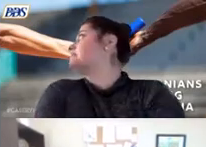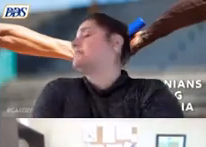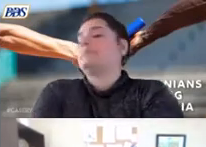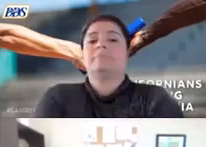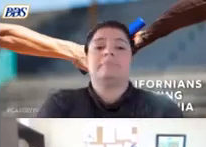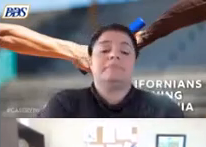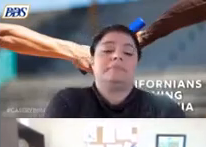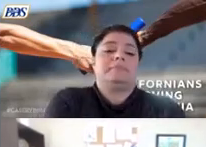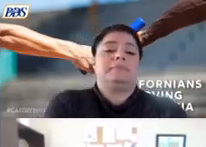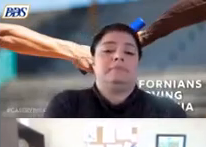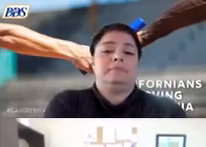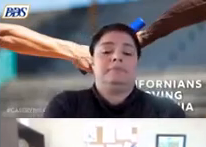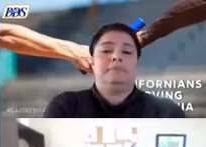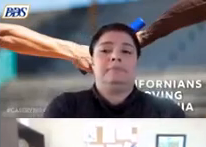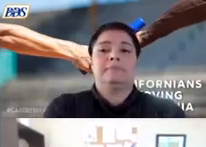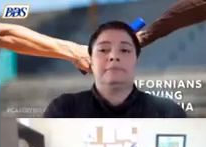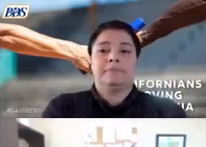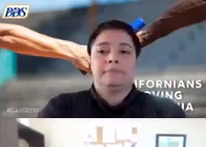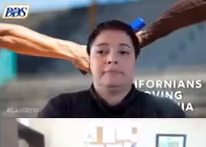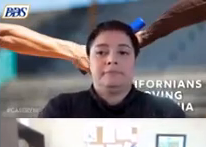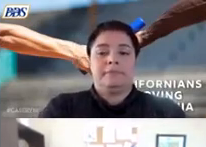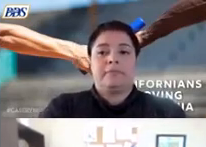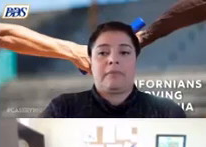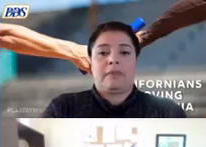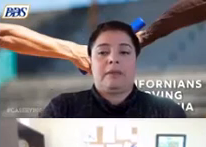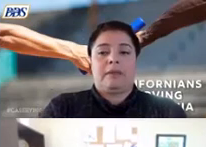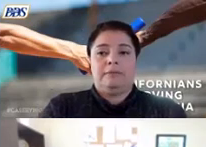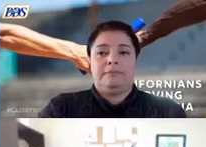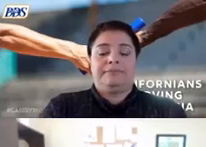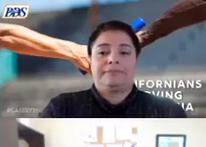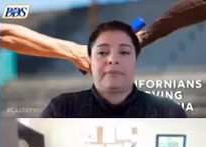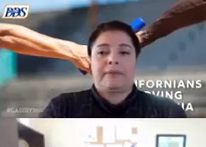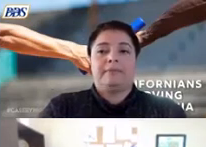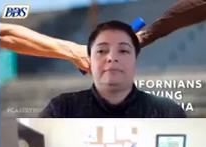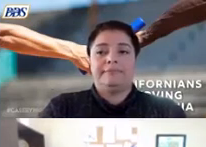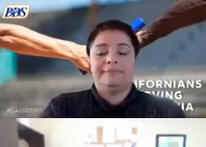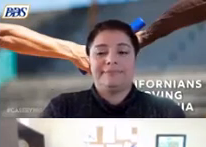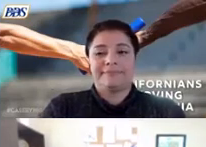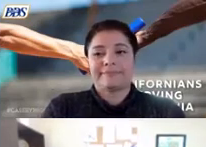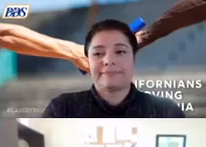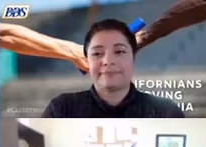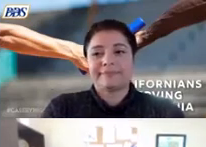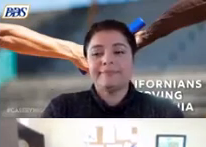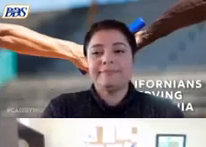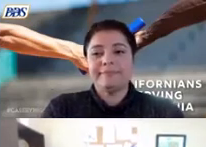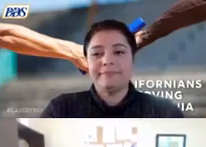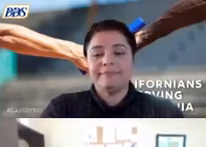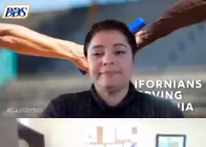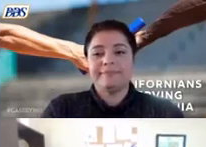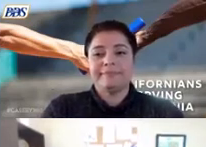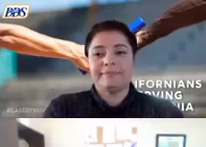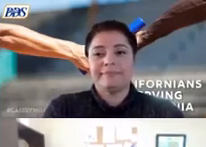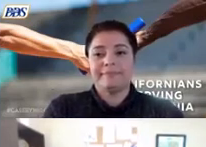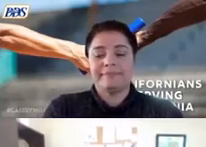a 56 page document uh and it's uh